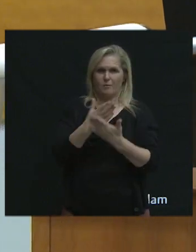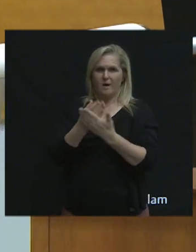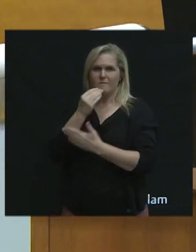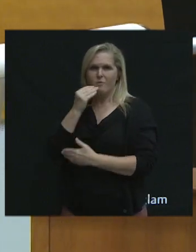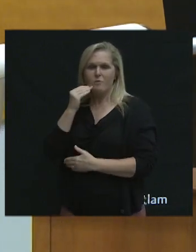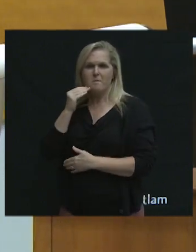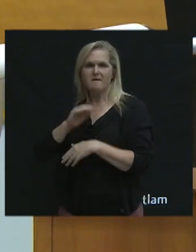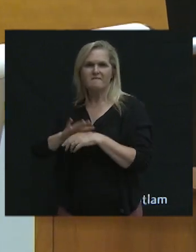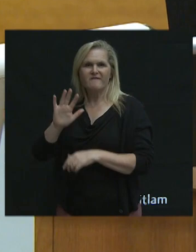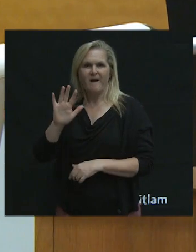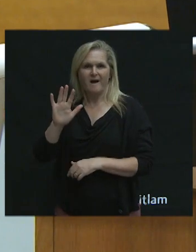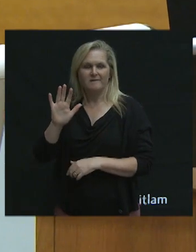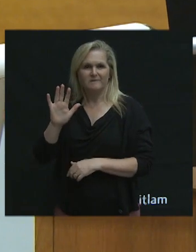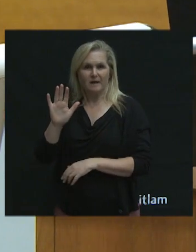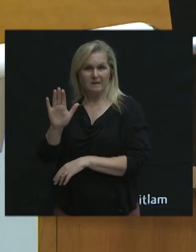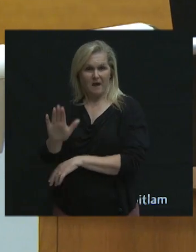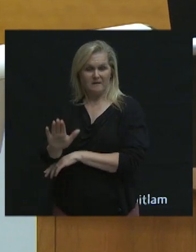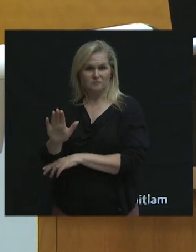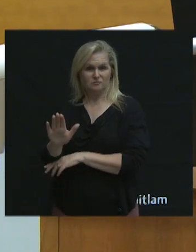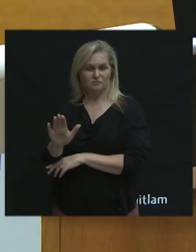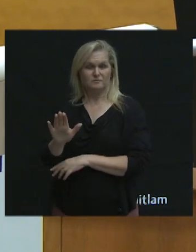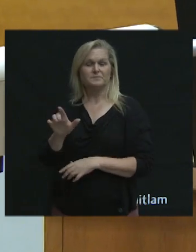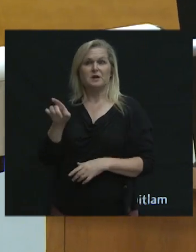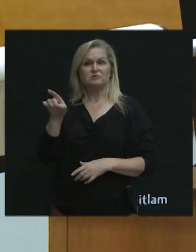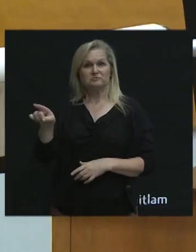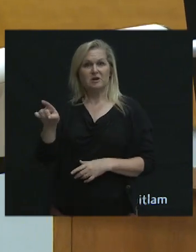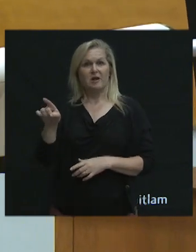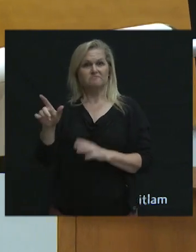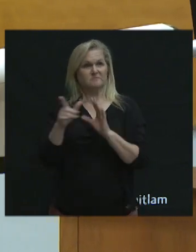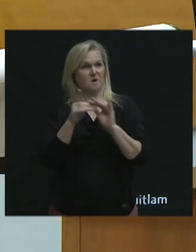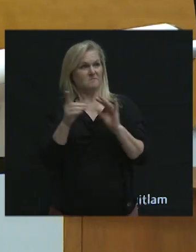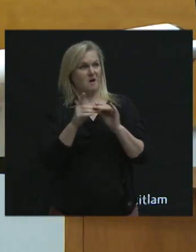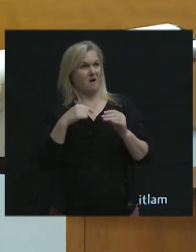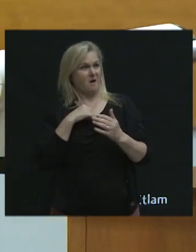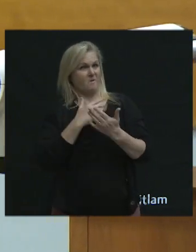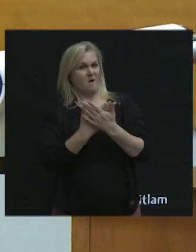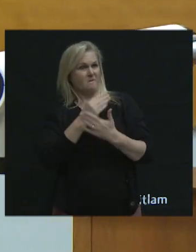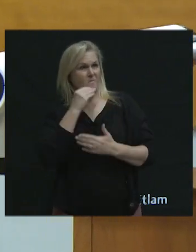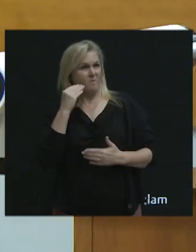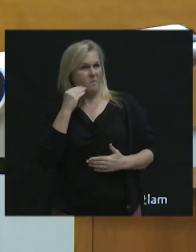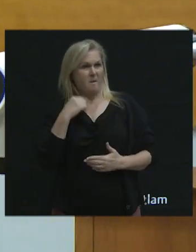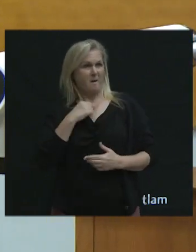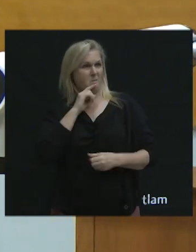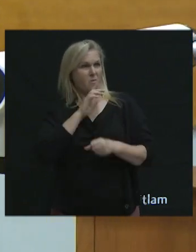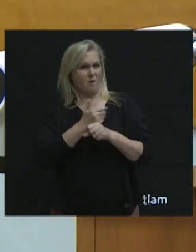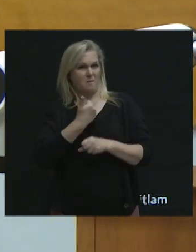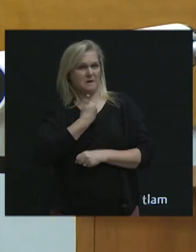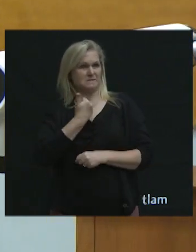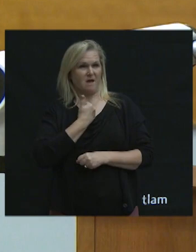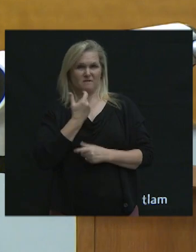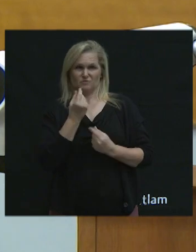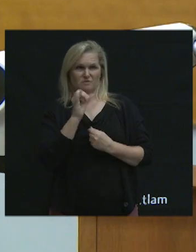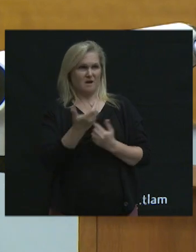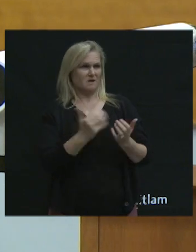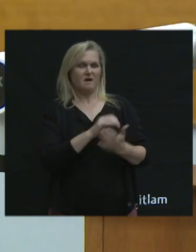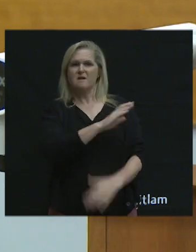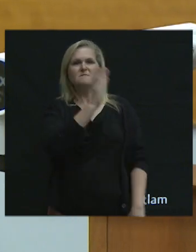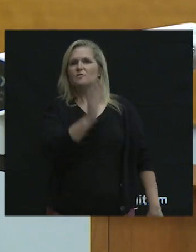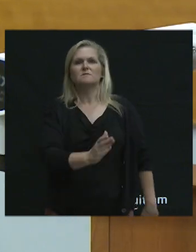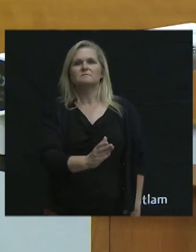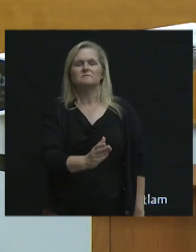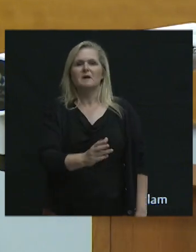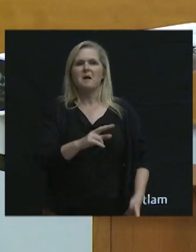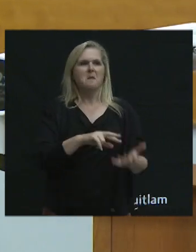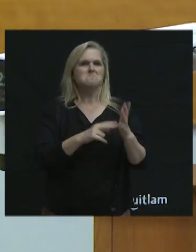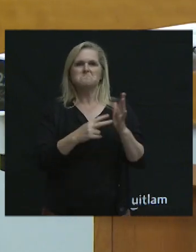at 5 o'clock in the afternoon. She shared that when she got home, she promised herself not to do that again. Even if it would mean